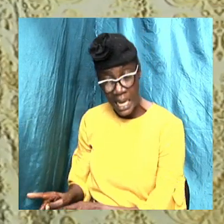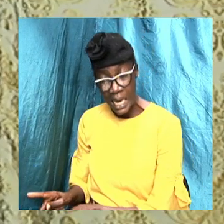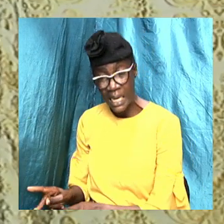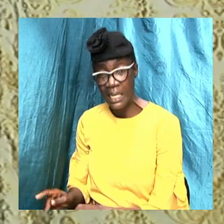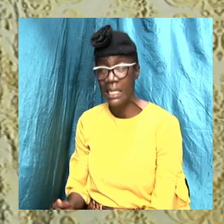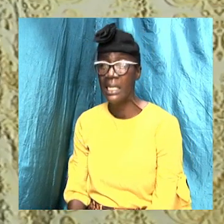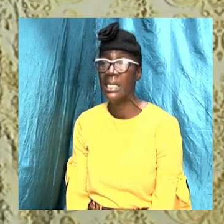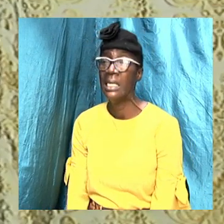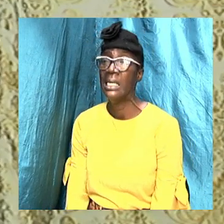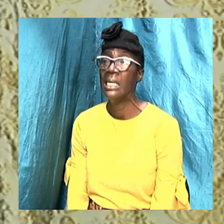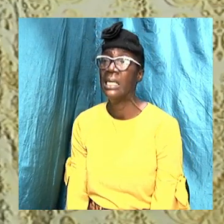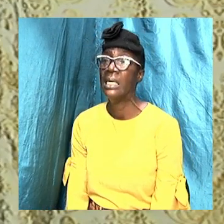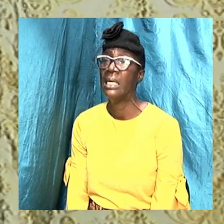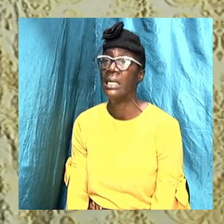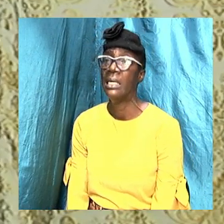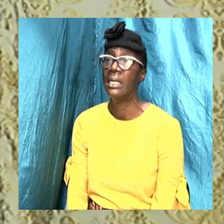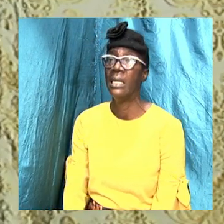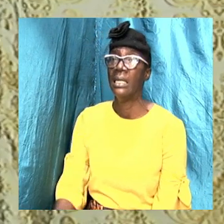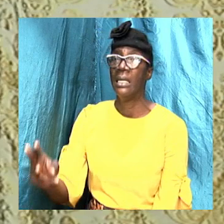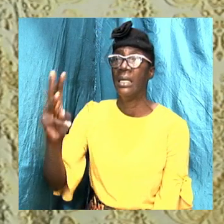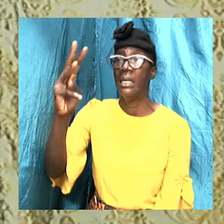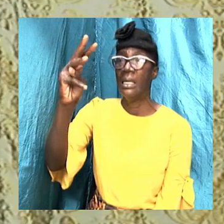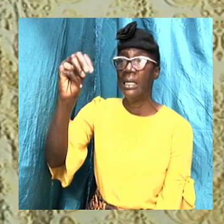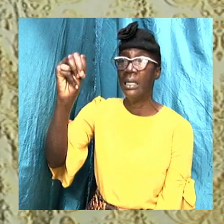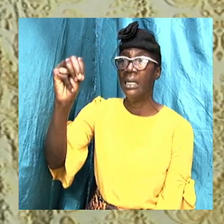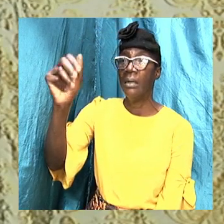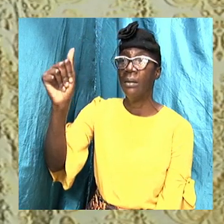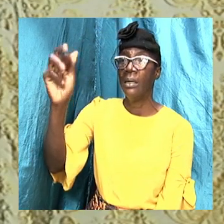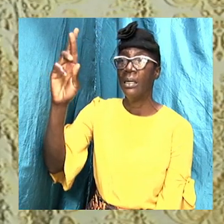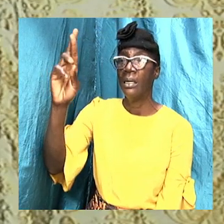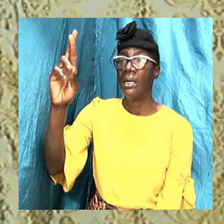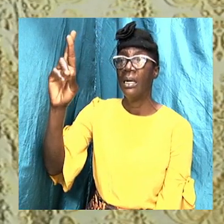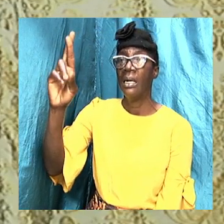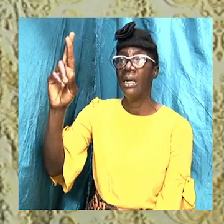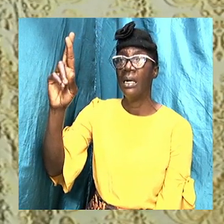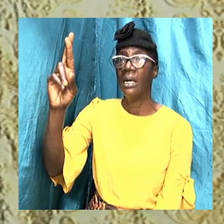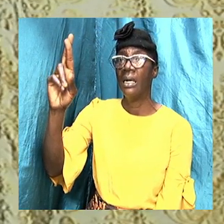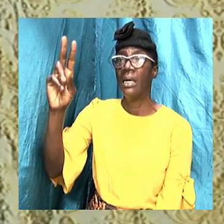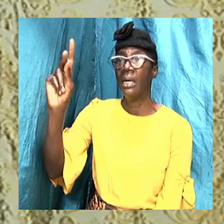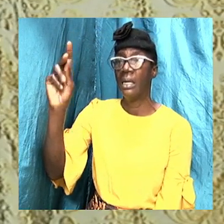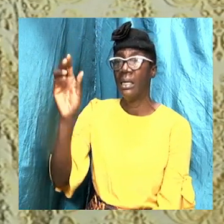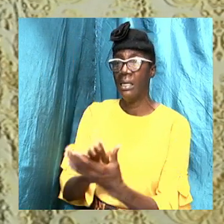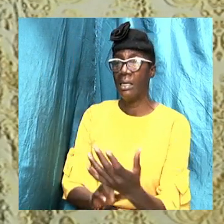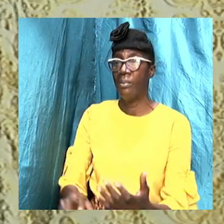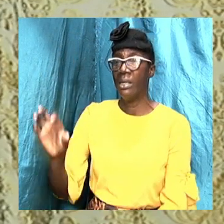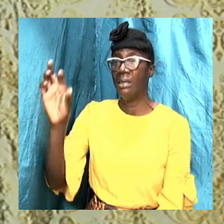glory to God. Mark 16 and 16. Let us look at that scripture.